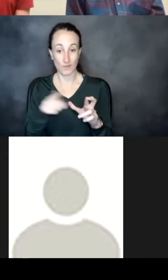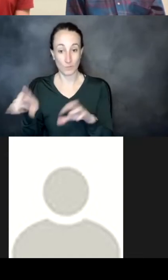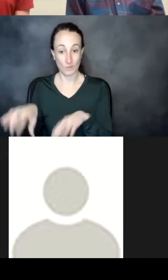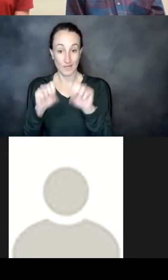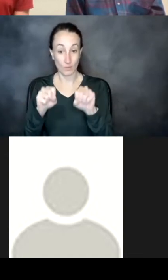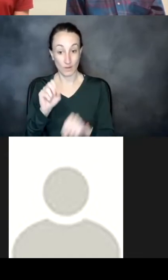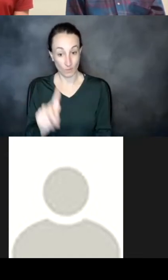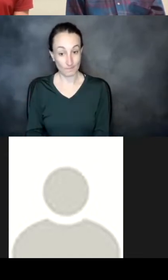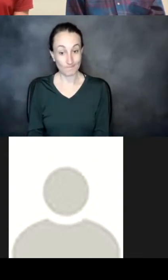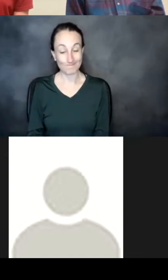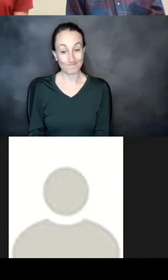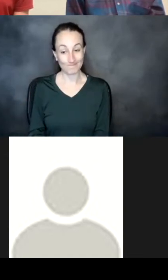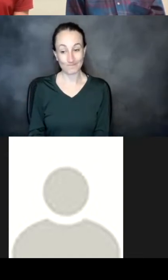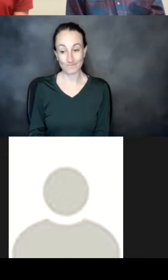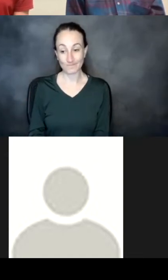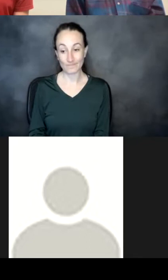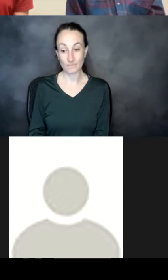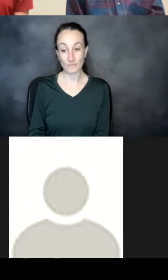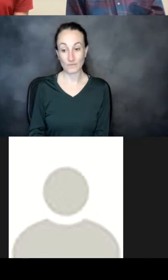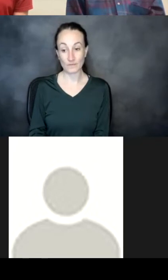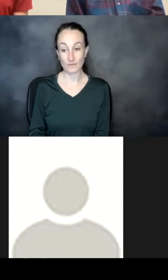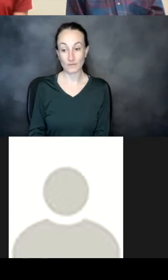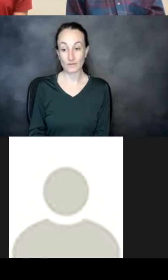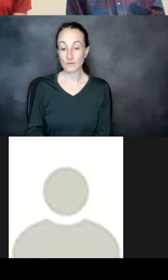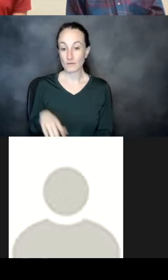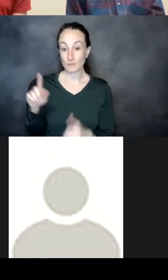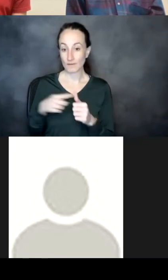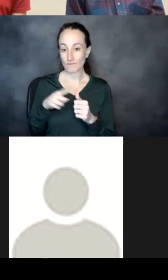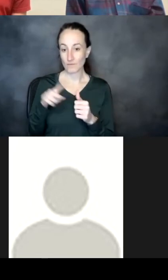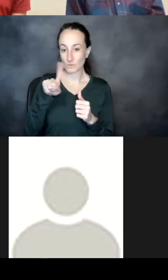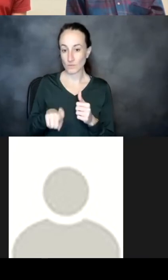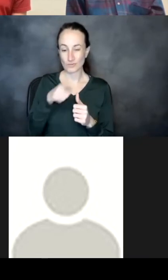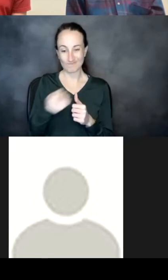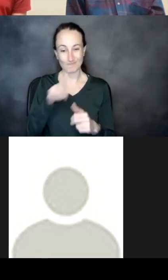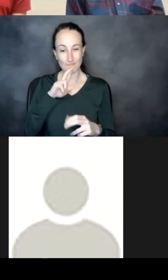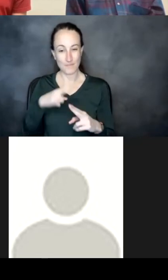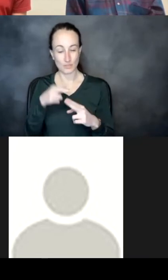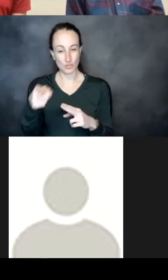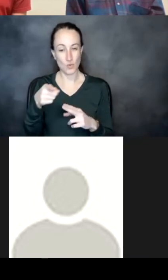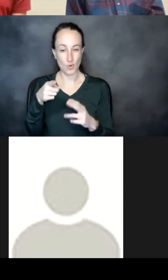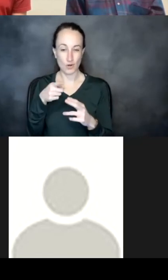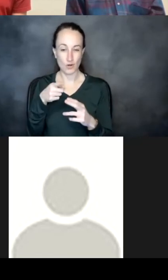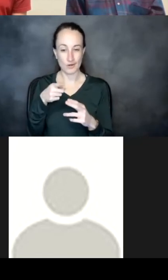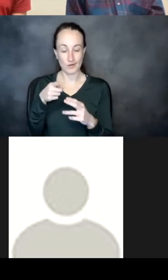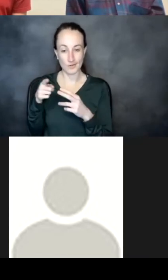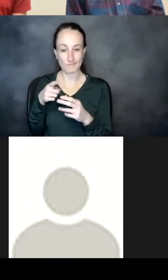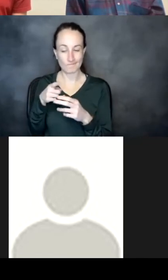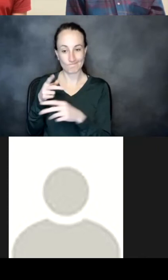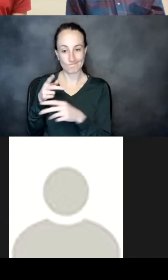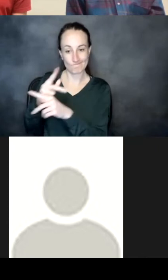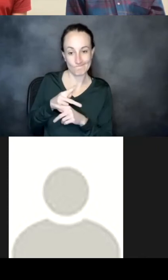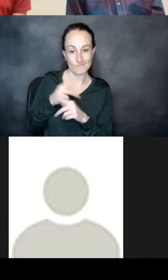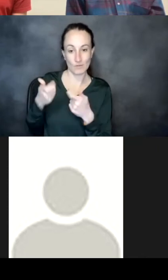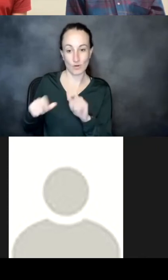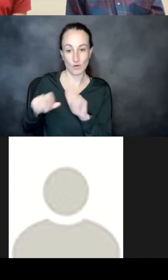um so my first question is as you mentioned you're you're piggybacking off of some large model that took a lot of